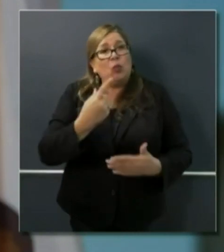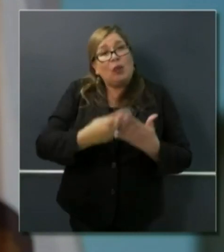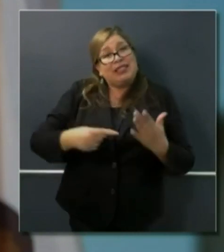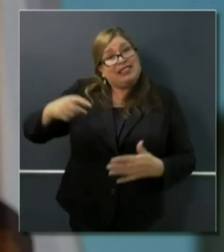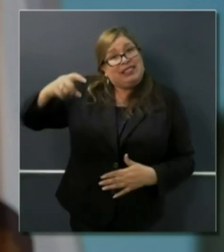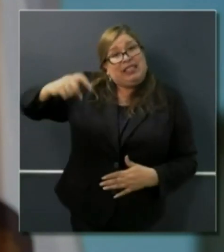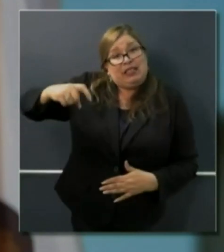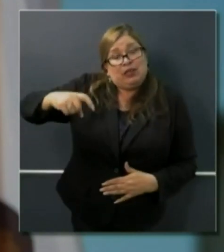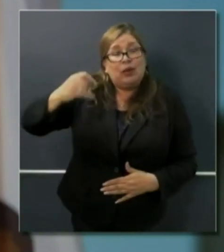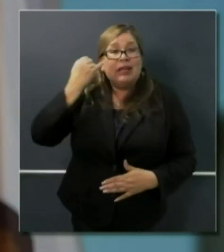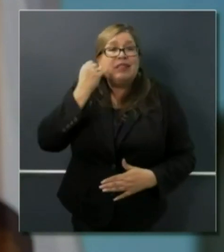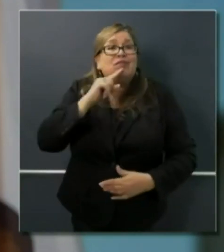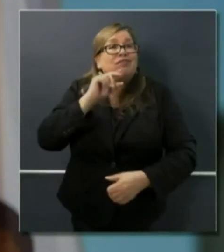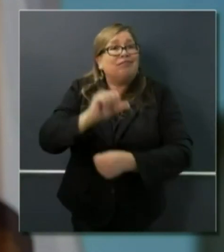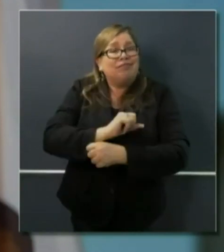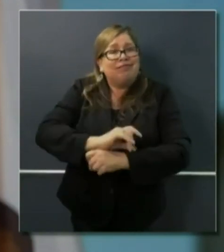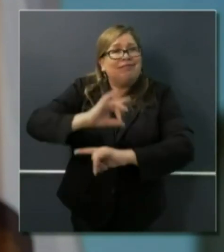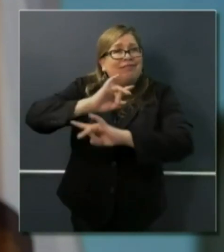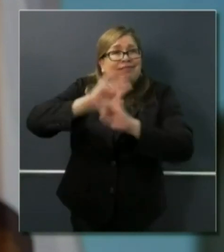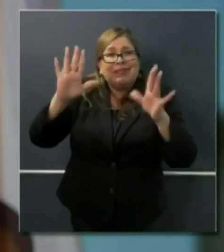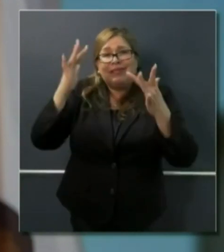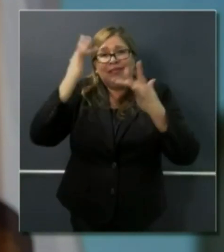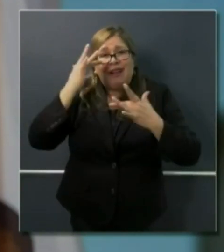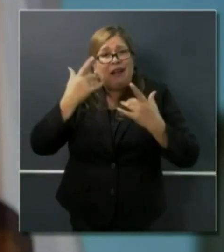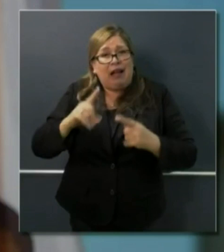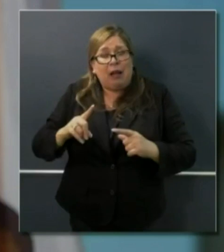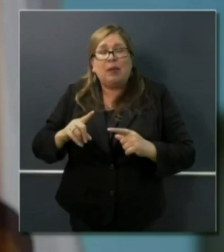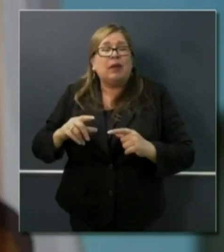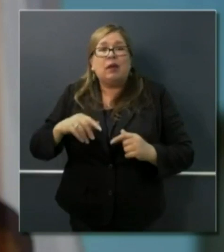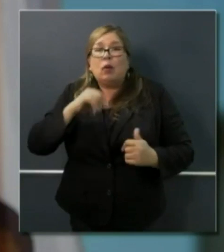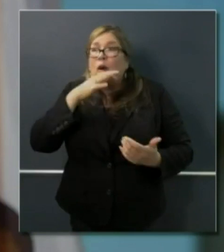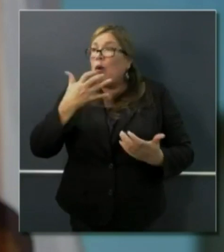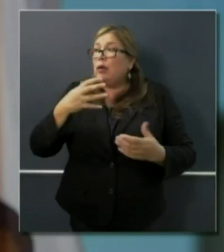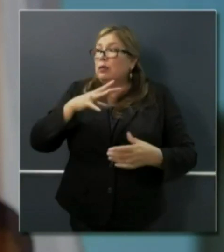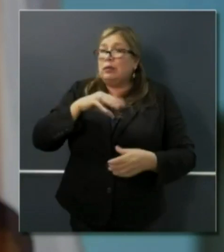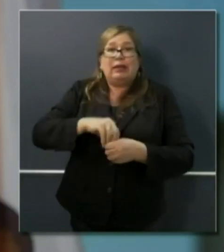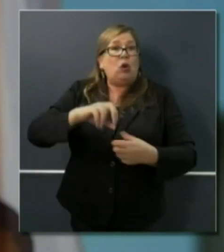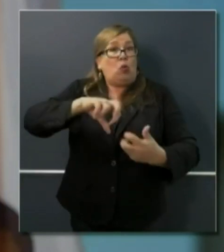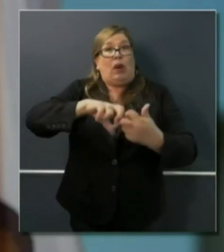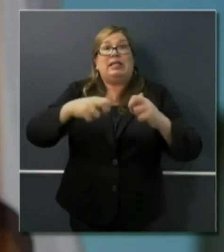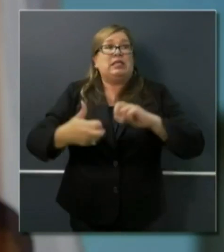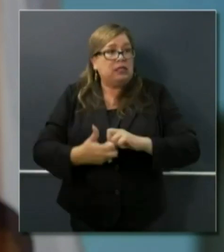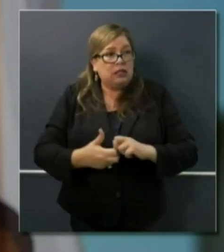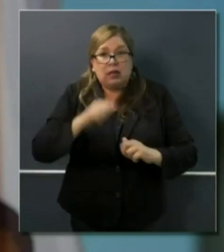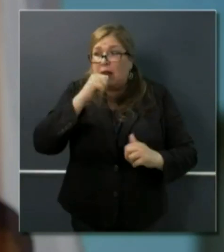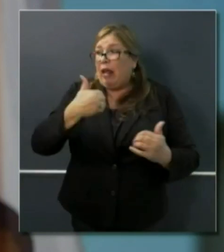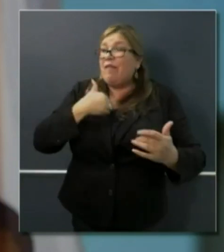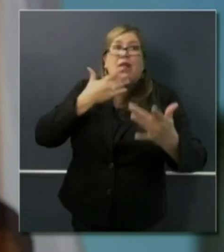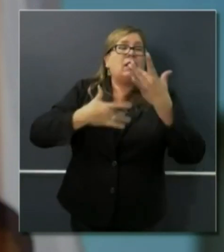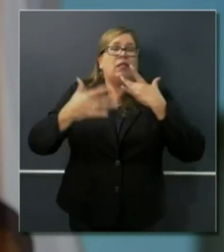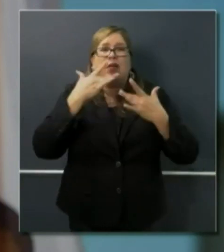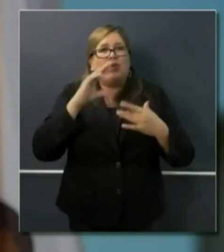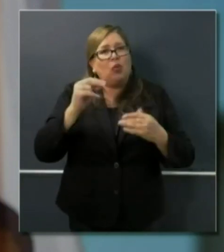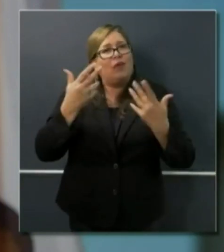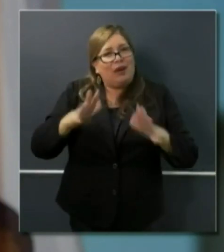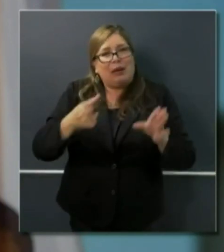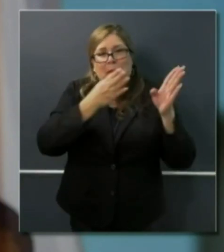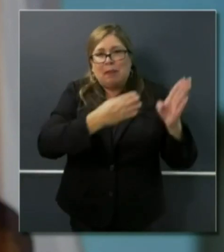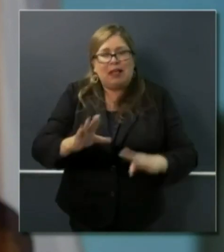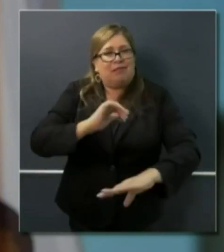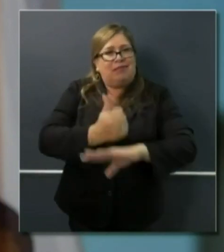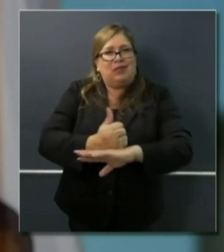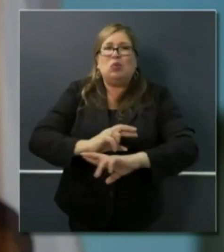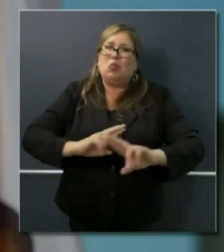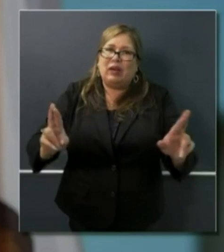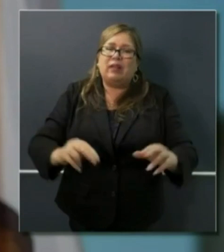if indeed we need them, without having to be in a crisis mode, but having already planned in that respect.